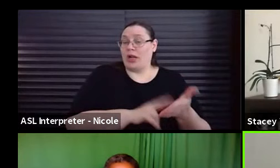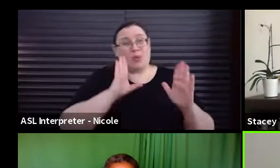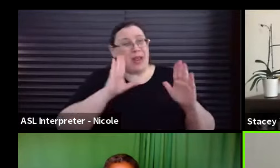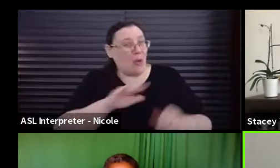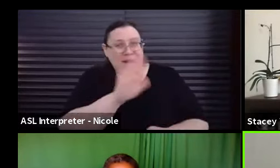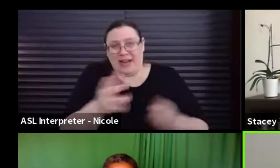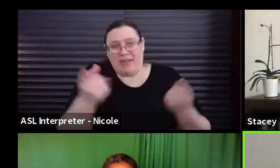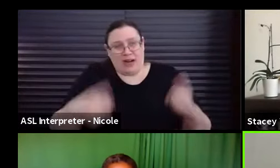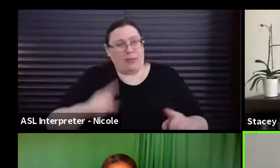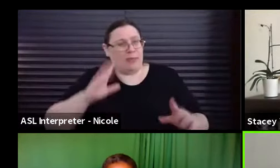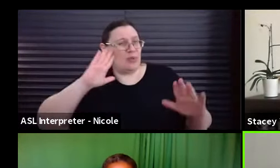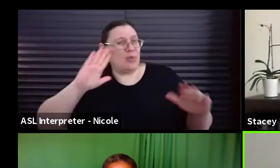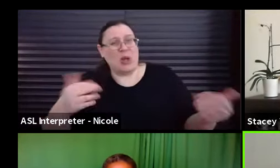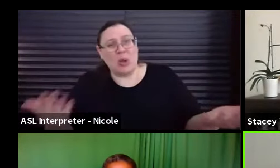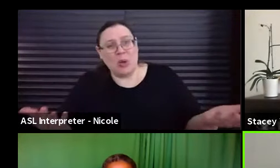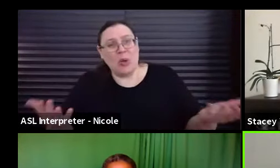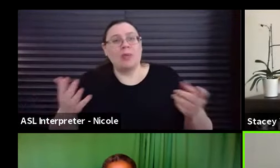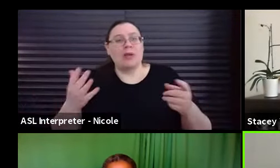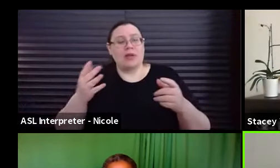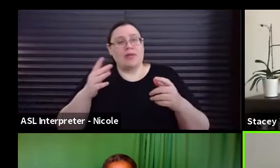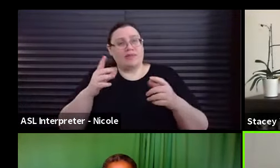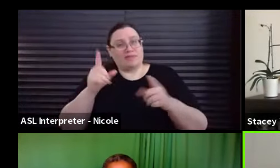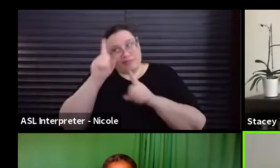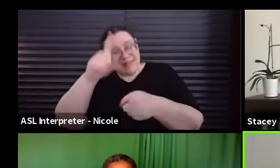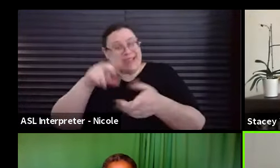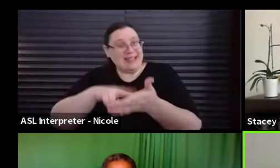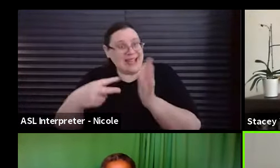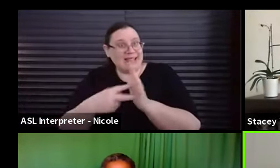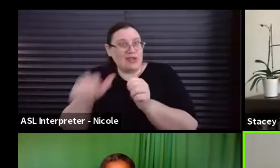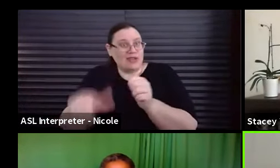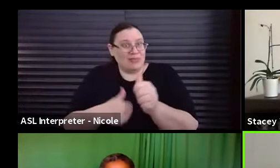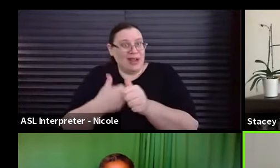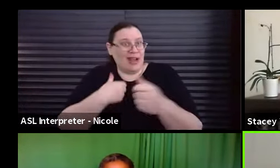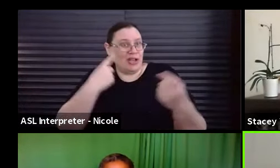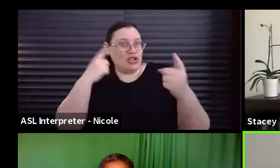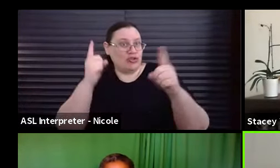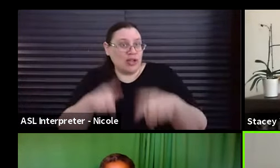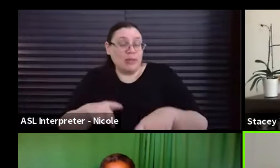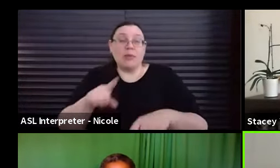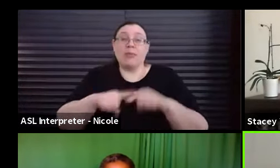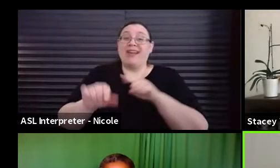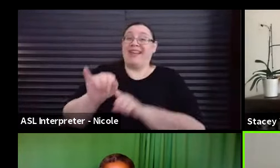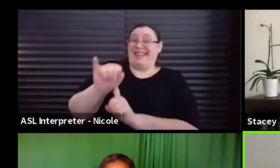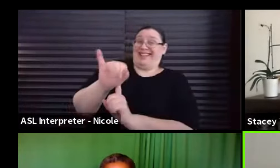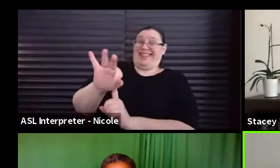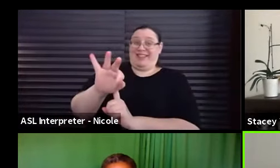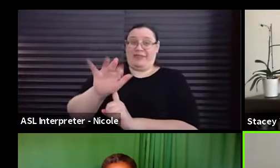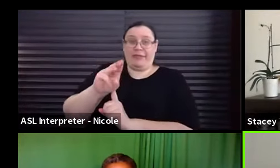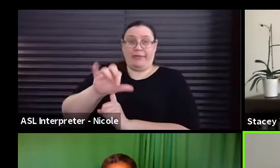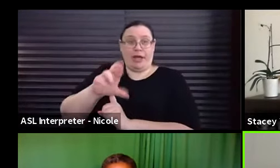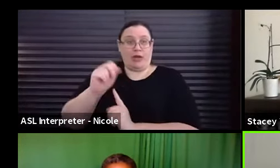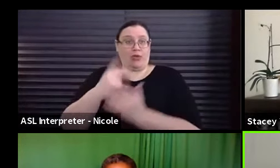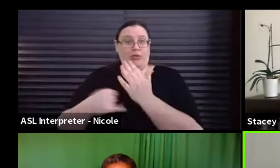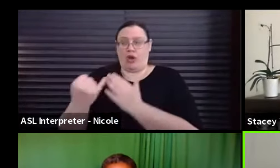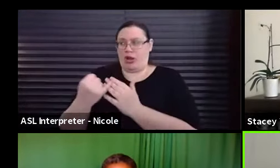happens. Um, and that isn't the intention of the agreement, but, you know, should, should a, should a micro project end up where it shouldn't be. there are a number of